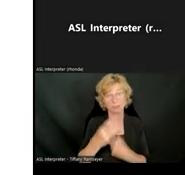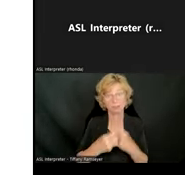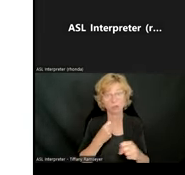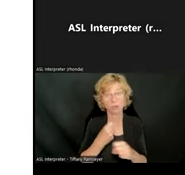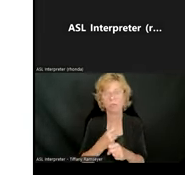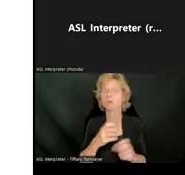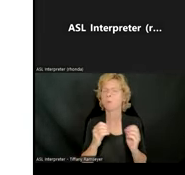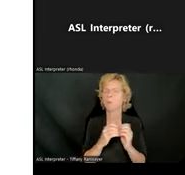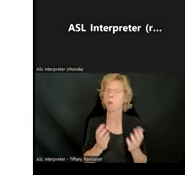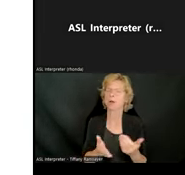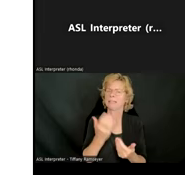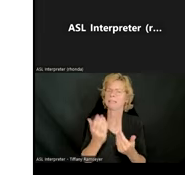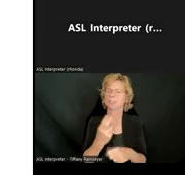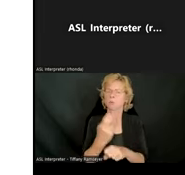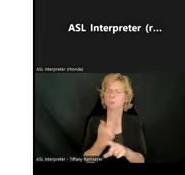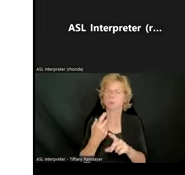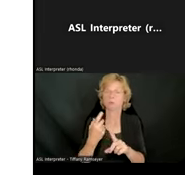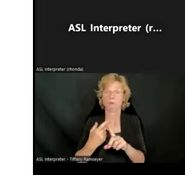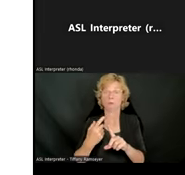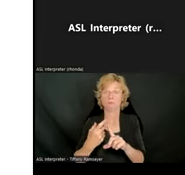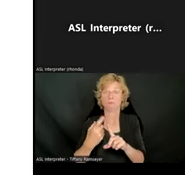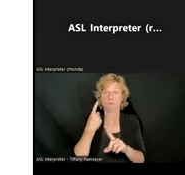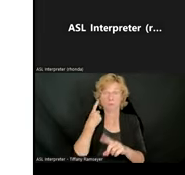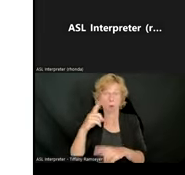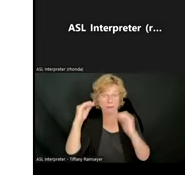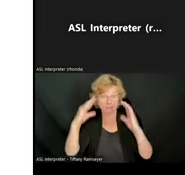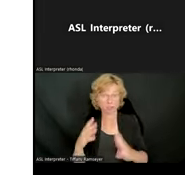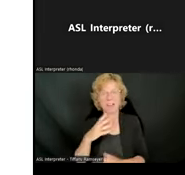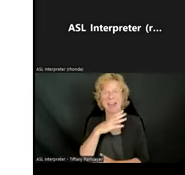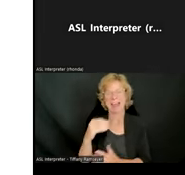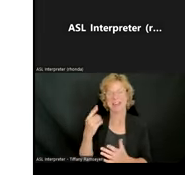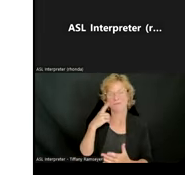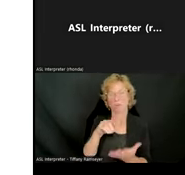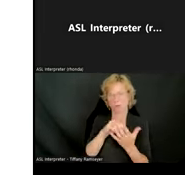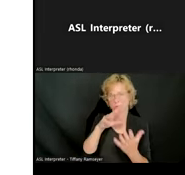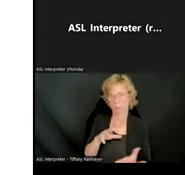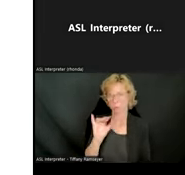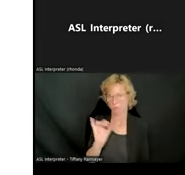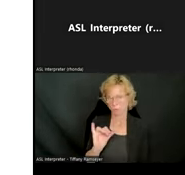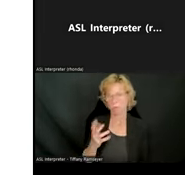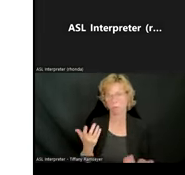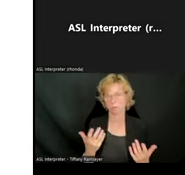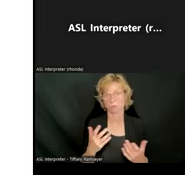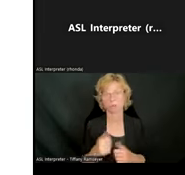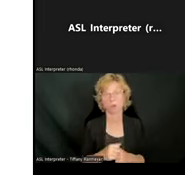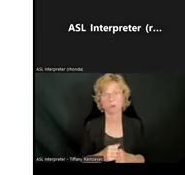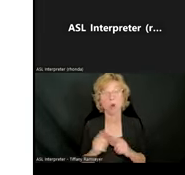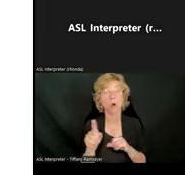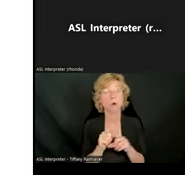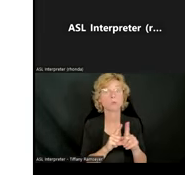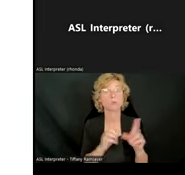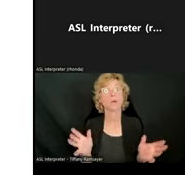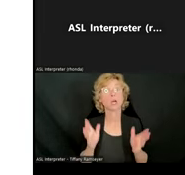use from the educator perspective as well as the student perspective. And then the other thing is, I would say is encourage the individual